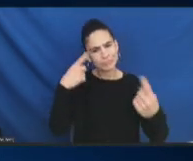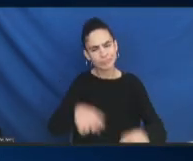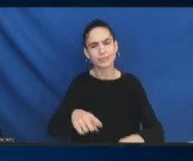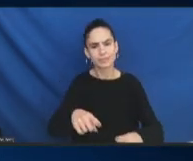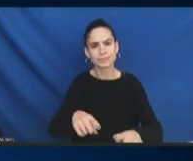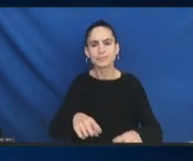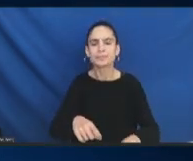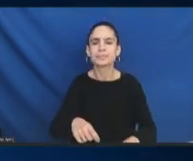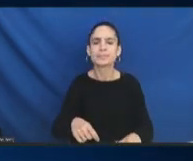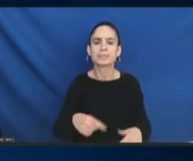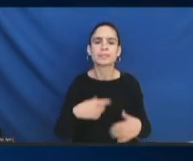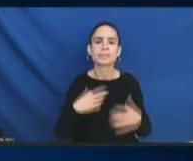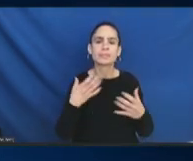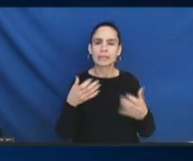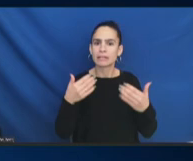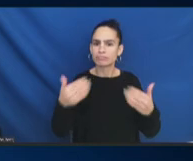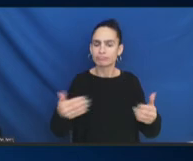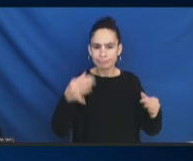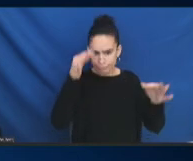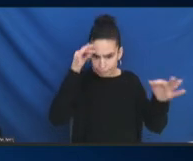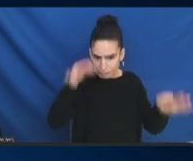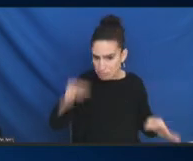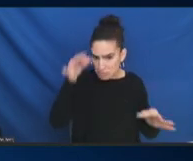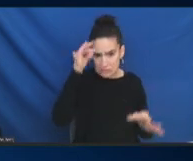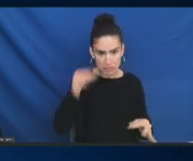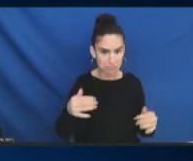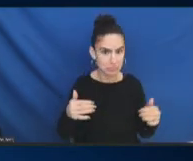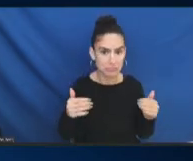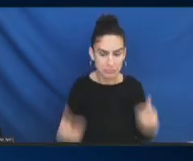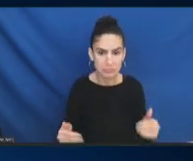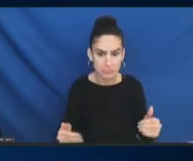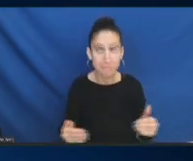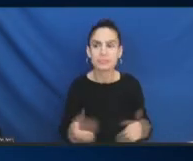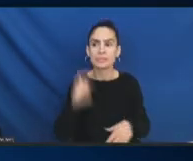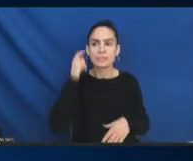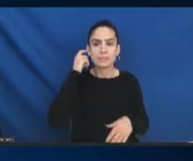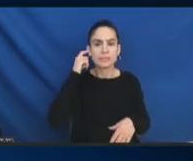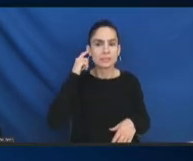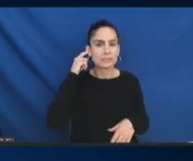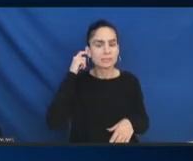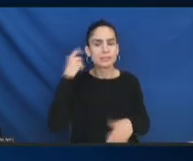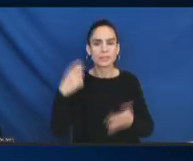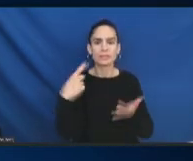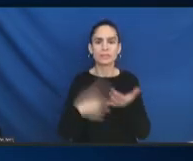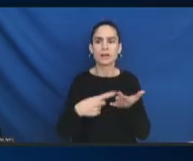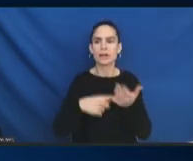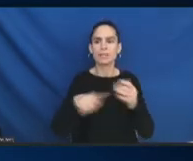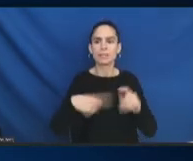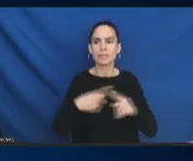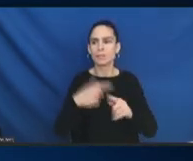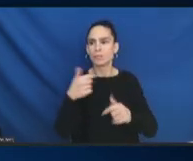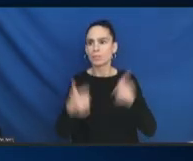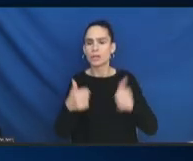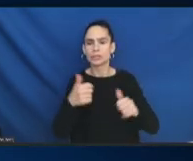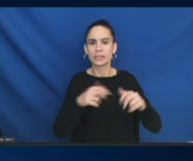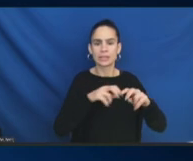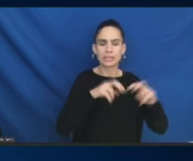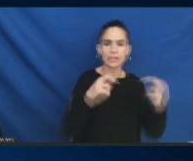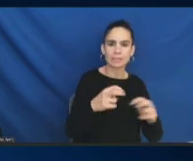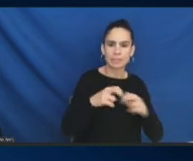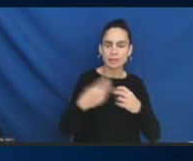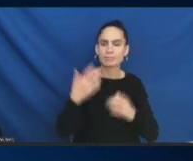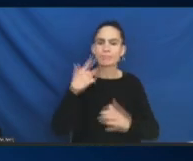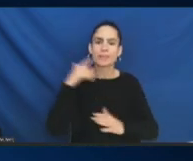and let's just talk about which committees we want. Let's just talk top five. Let's not do the sub right now because